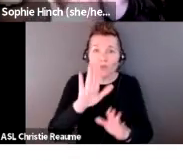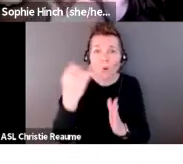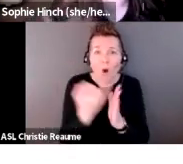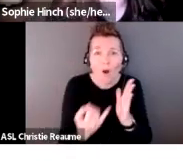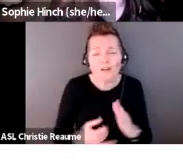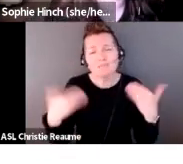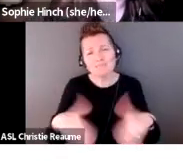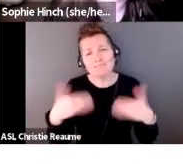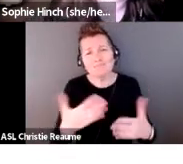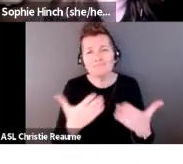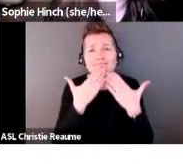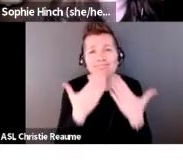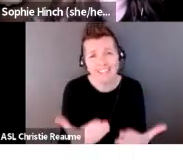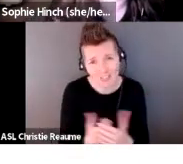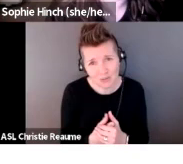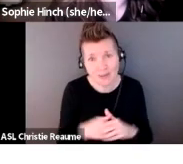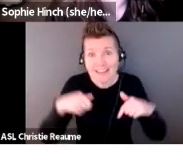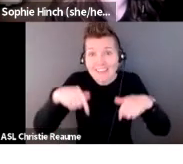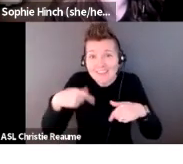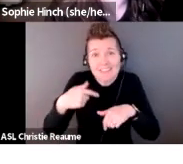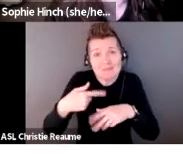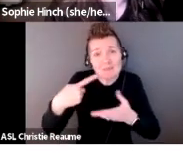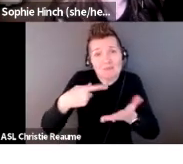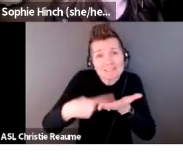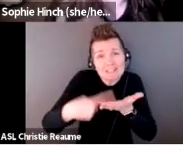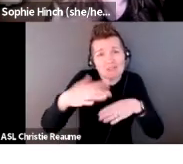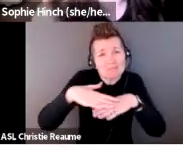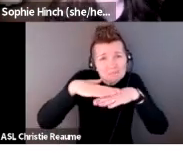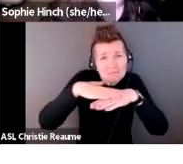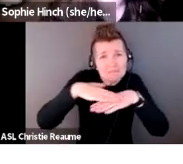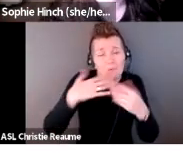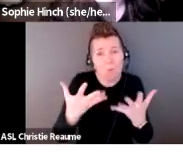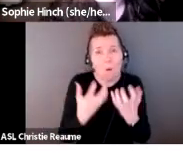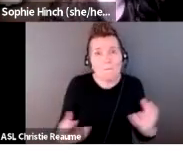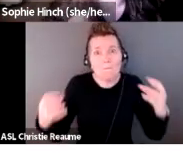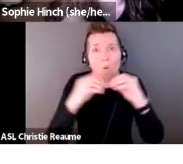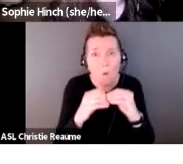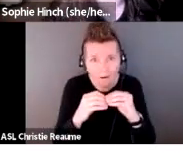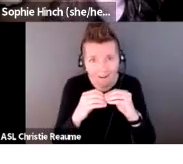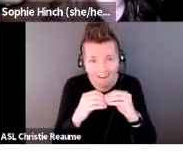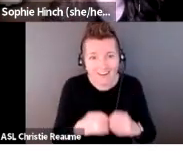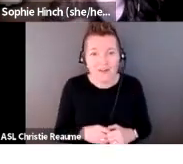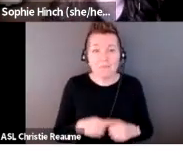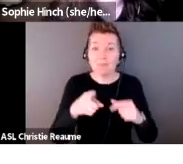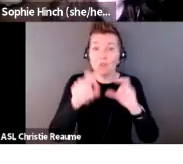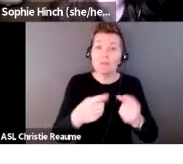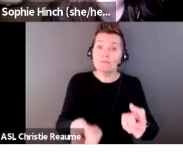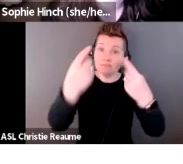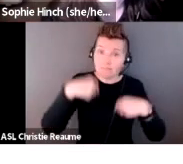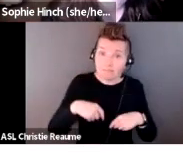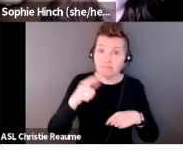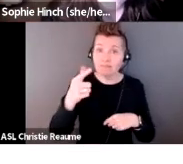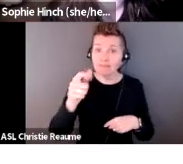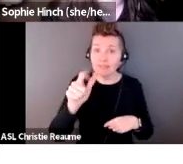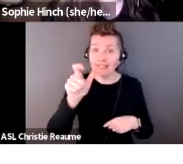This is just the start of that conversation. So we want to see, um, you at the gallery. You can come and visit us for open